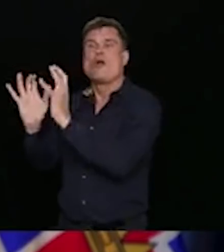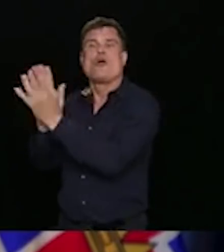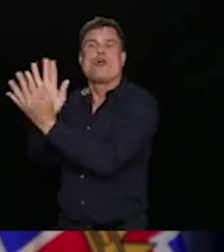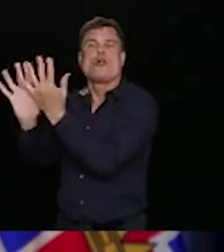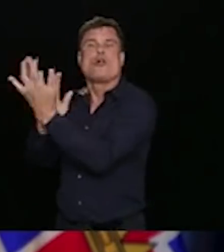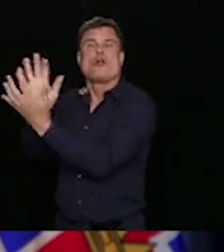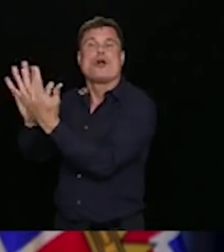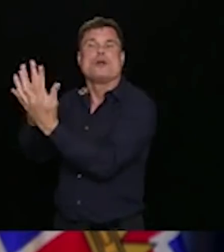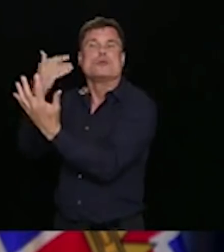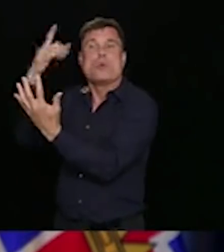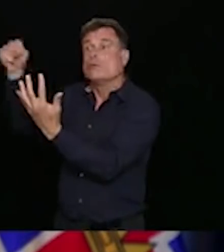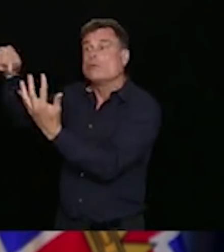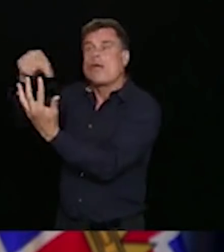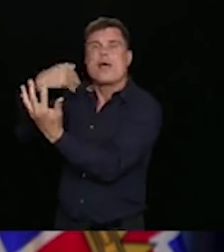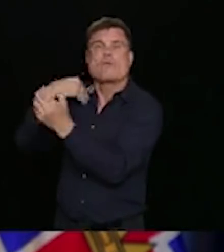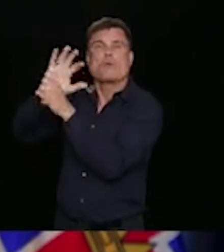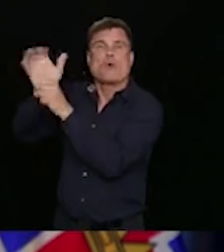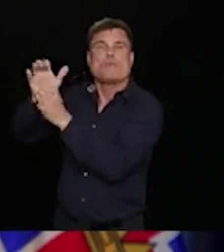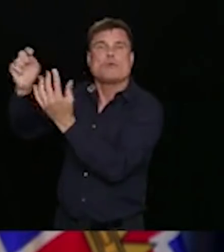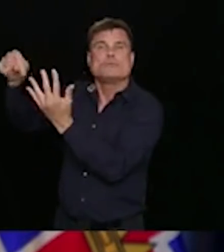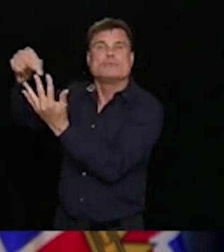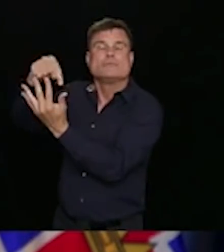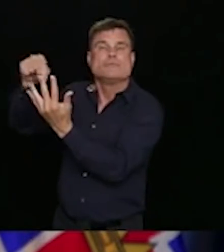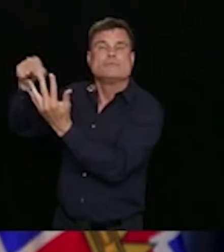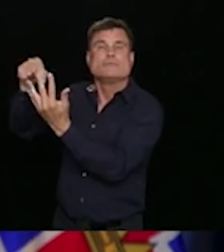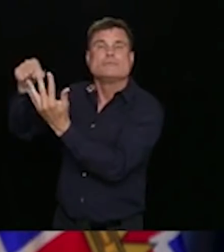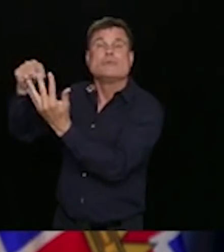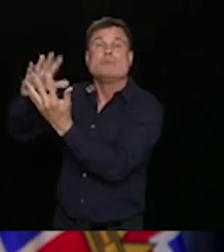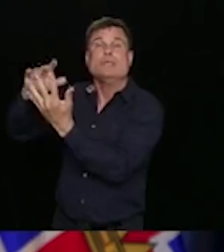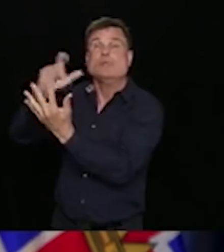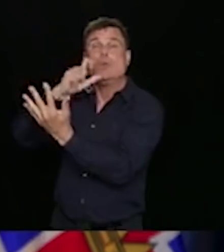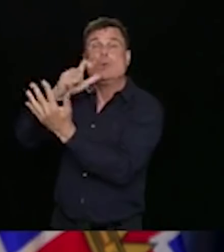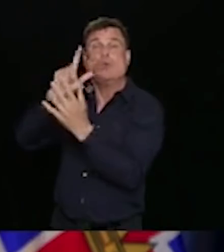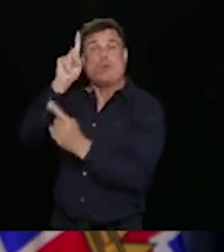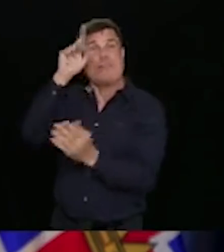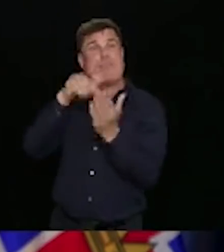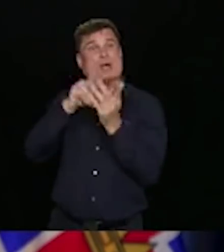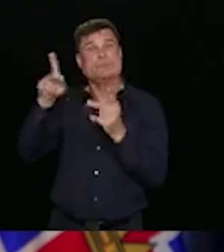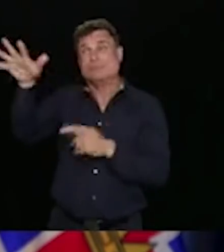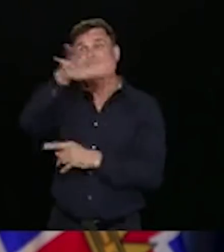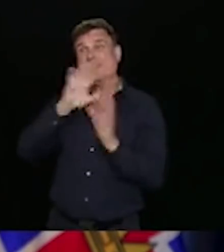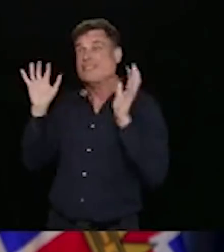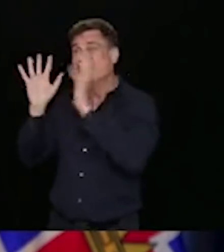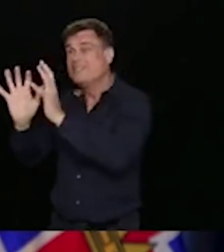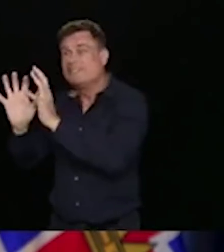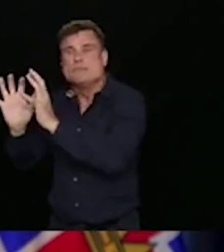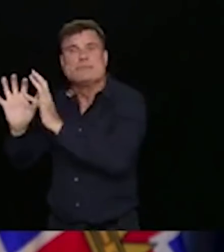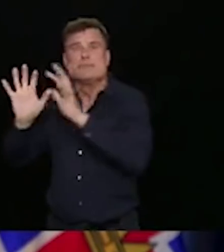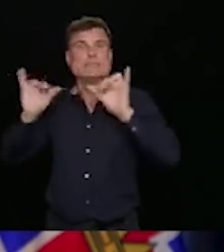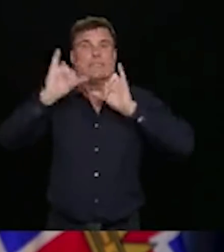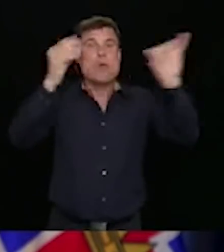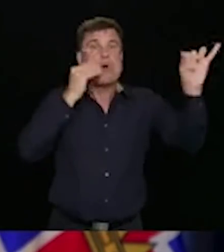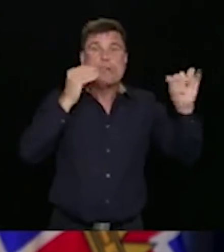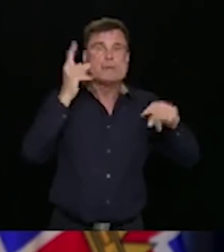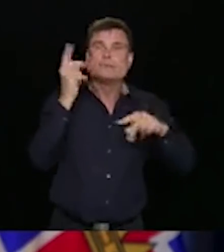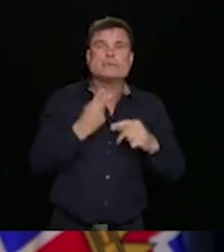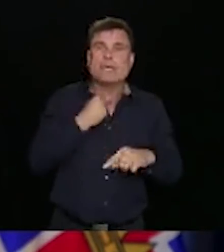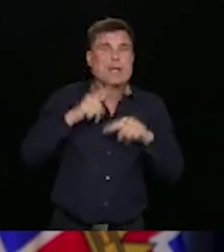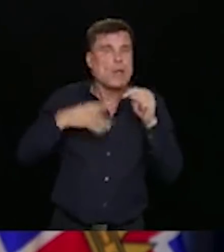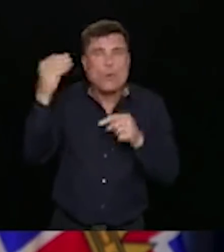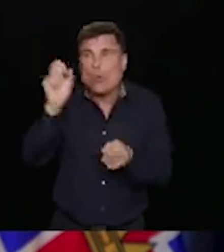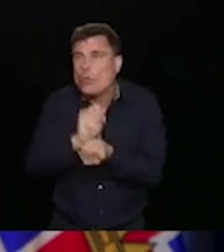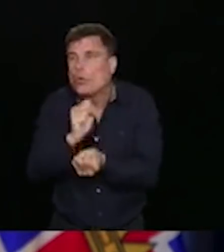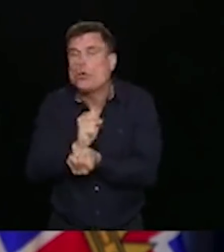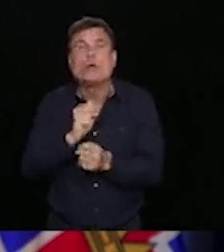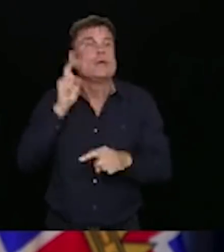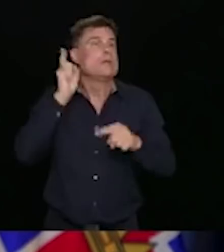events that have happened over the last few weeks in the central Okanagan, particularly in and around Kelowna. These British Columbians, these people